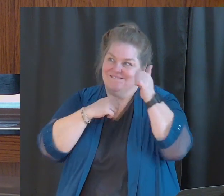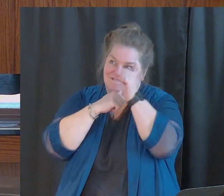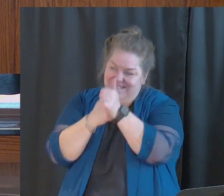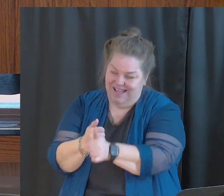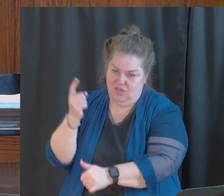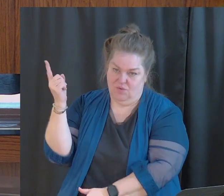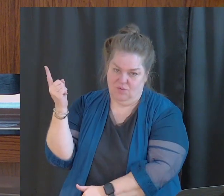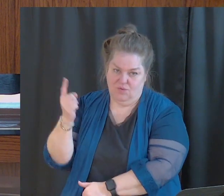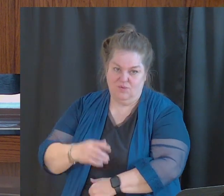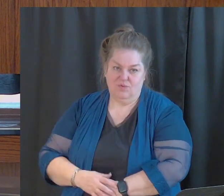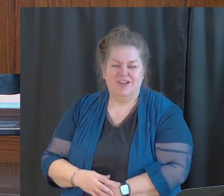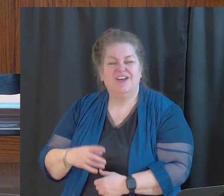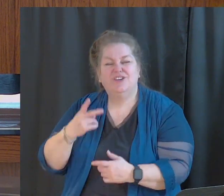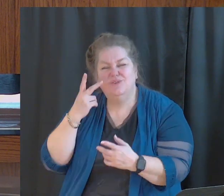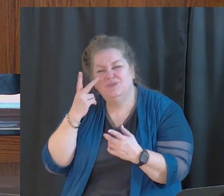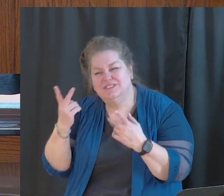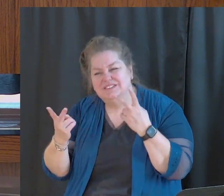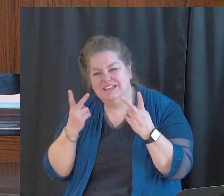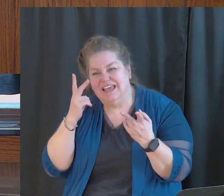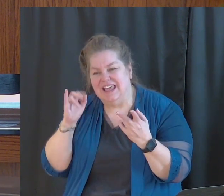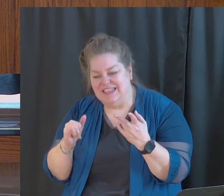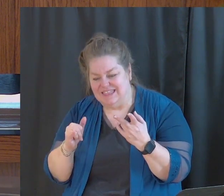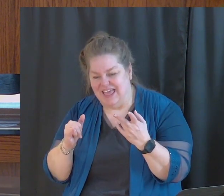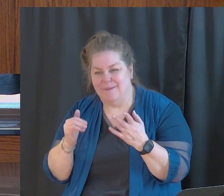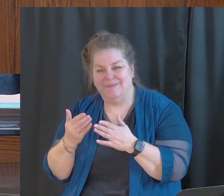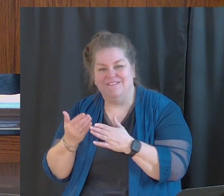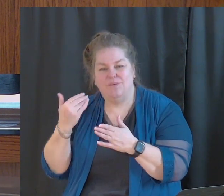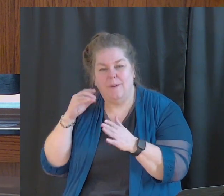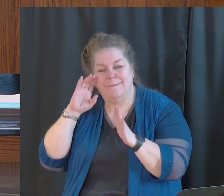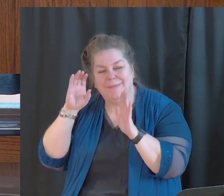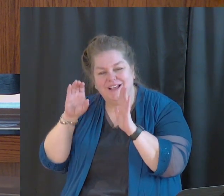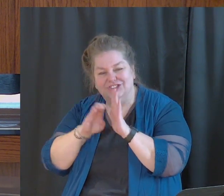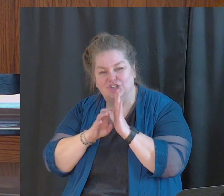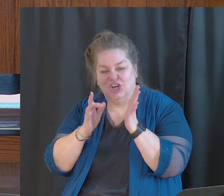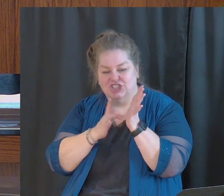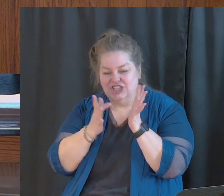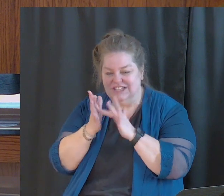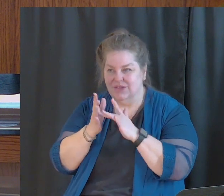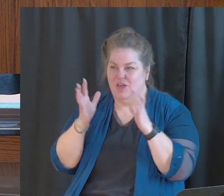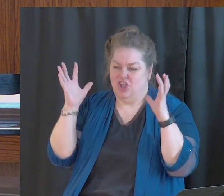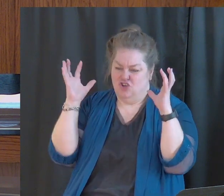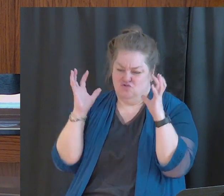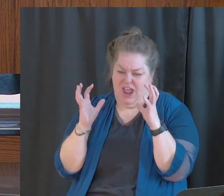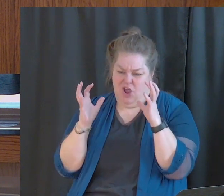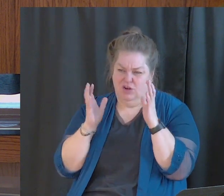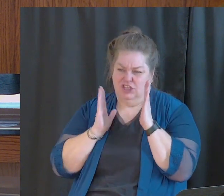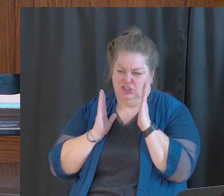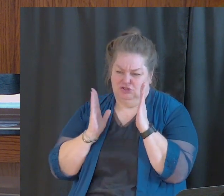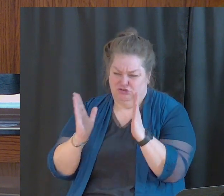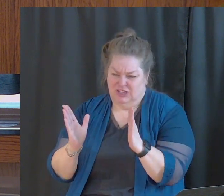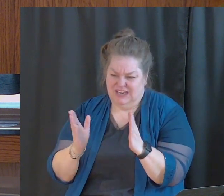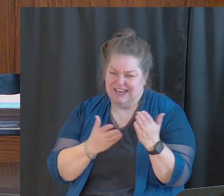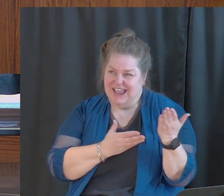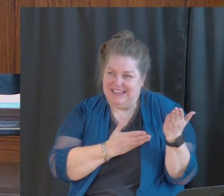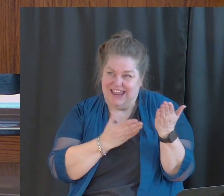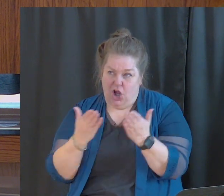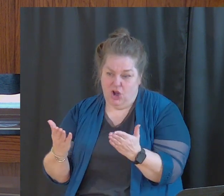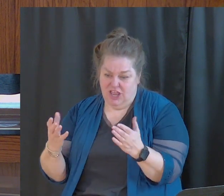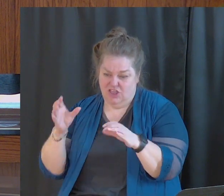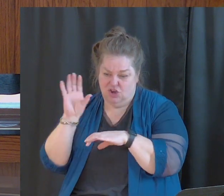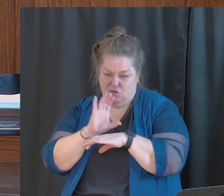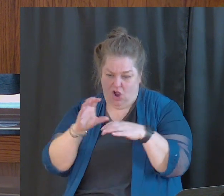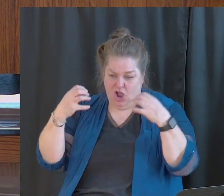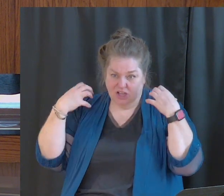Jesus going through the crowded streets, carrying the cross. was that convenient for him that day?